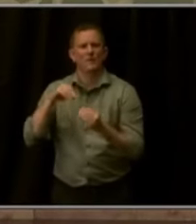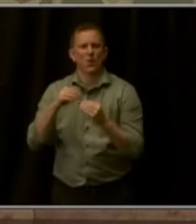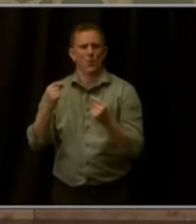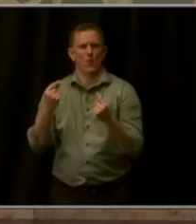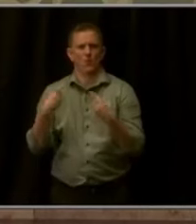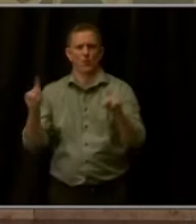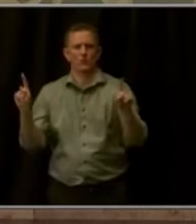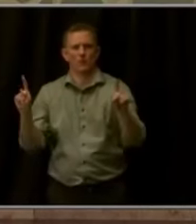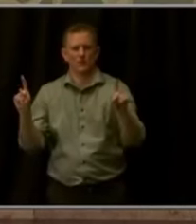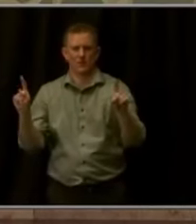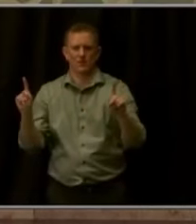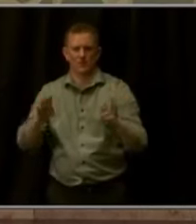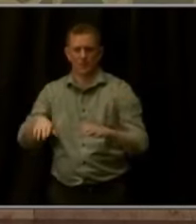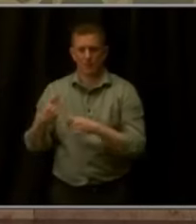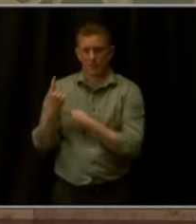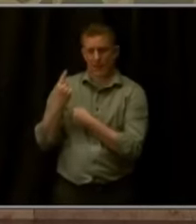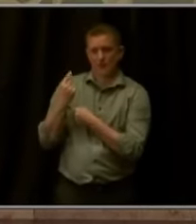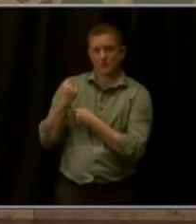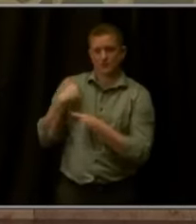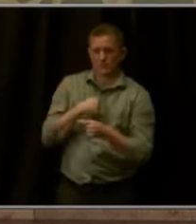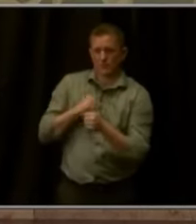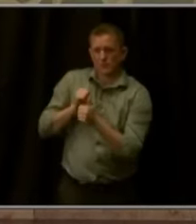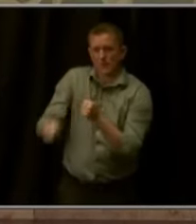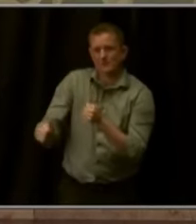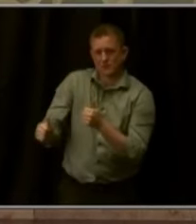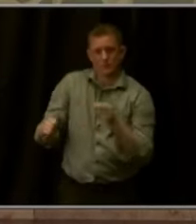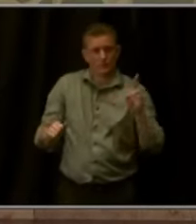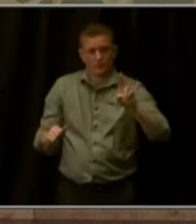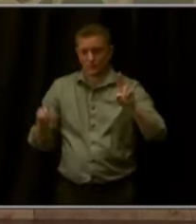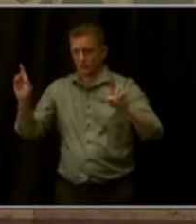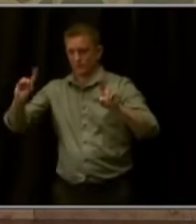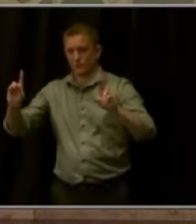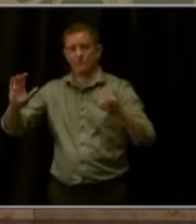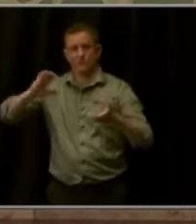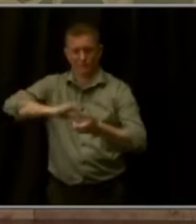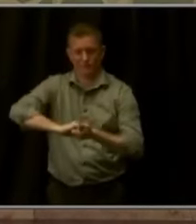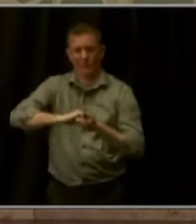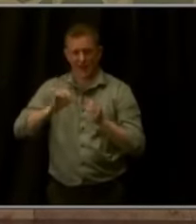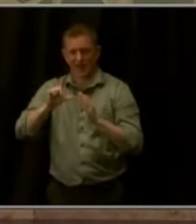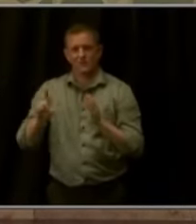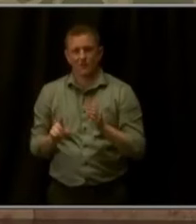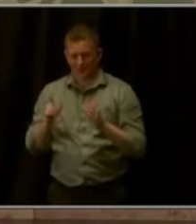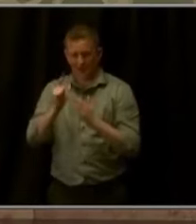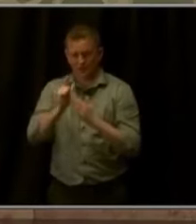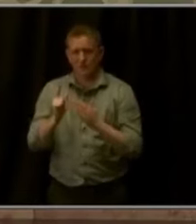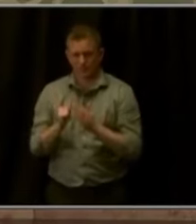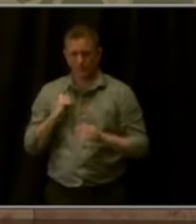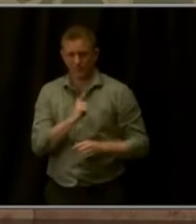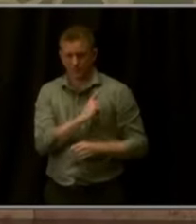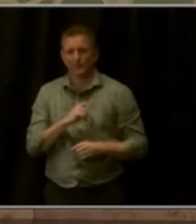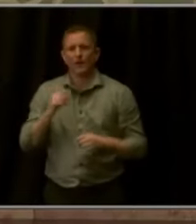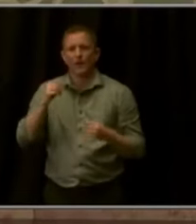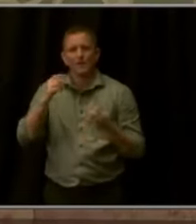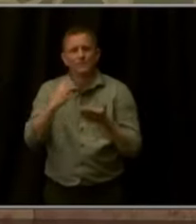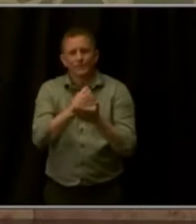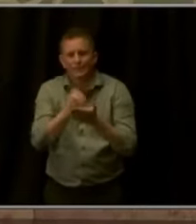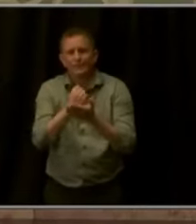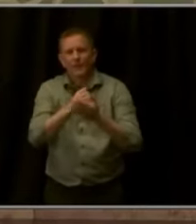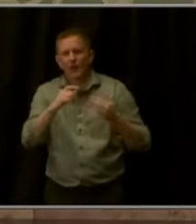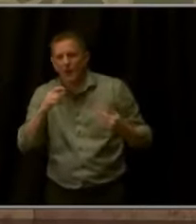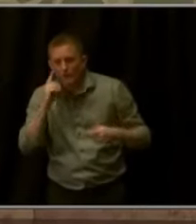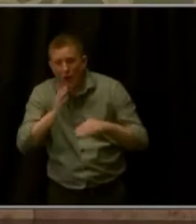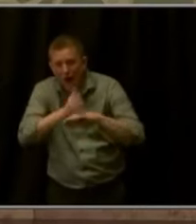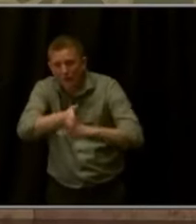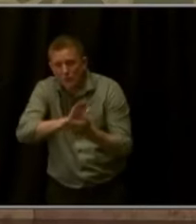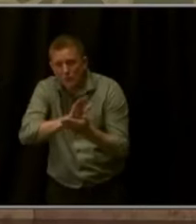Last year, we passed bipartisan legislation to help more students and educators access the resources they need after school hours to improve